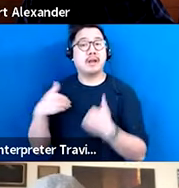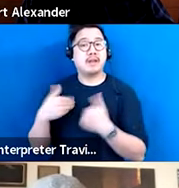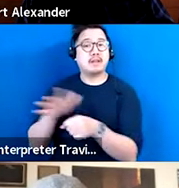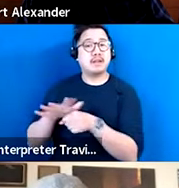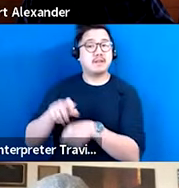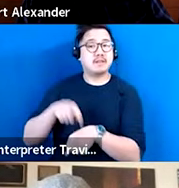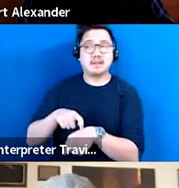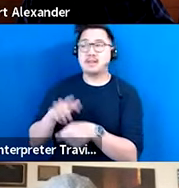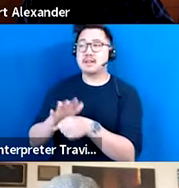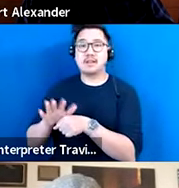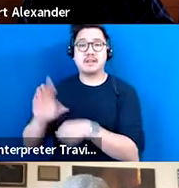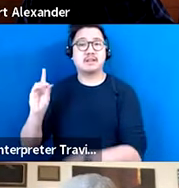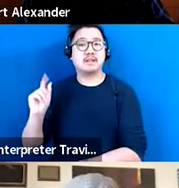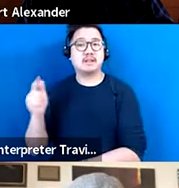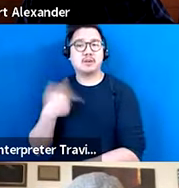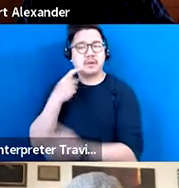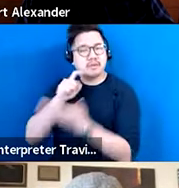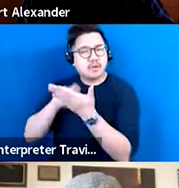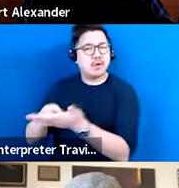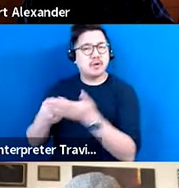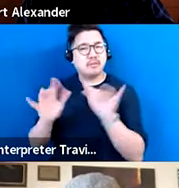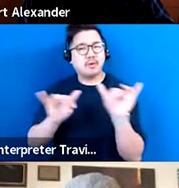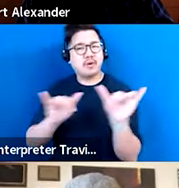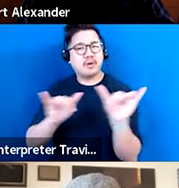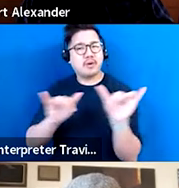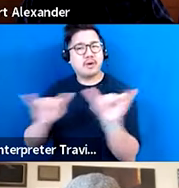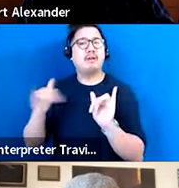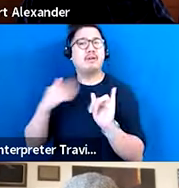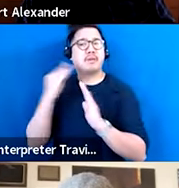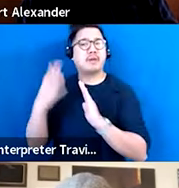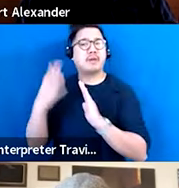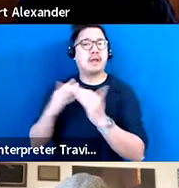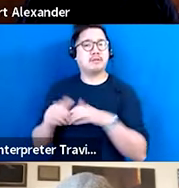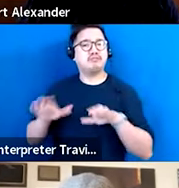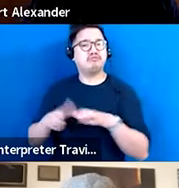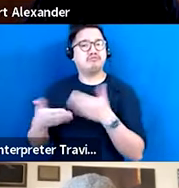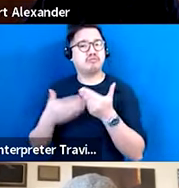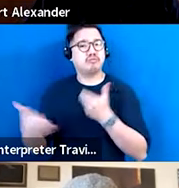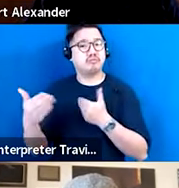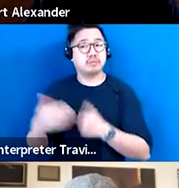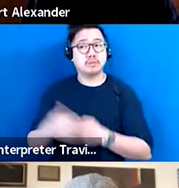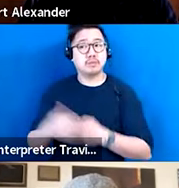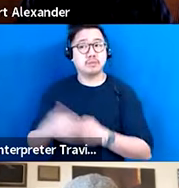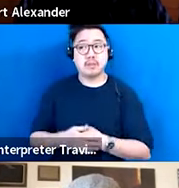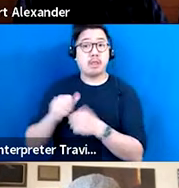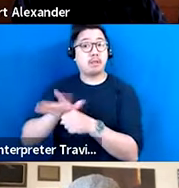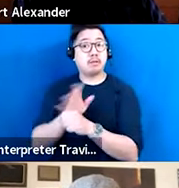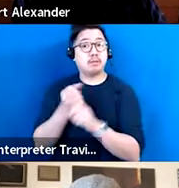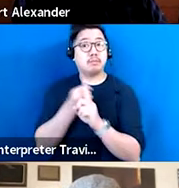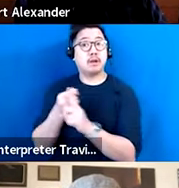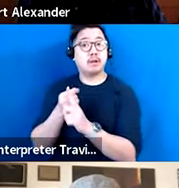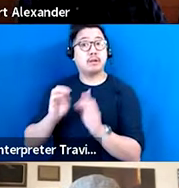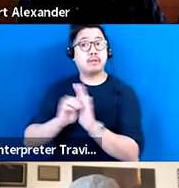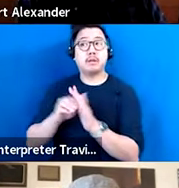to identify key trends and to inform decisions moving forward. How has the pandemic affected models of creating,